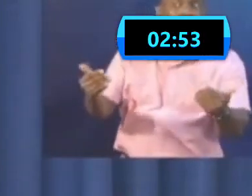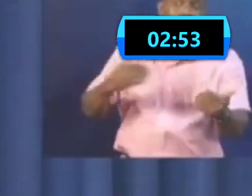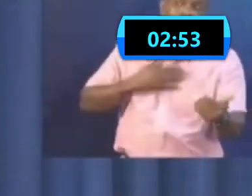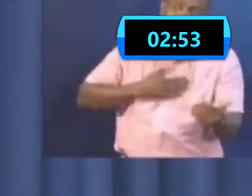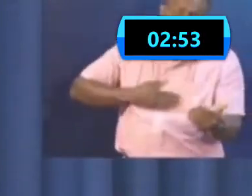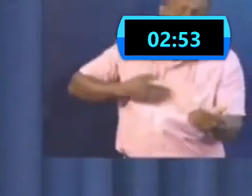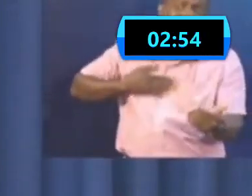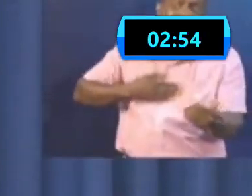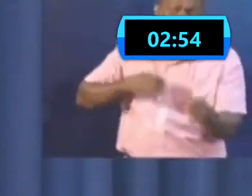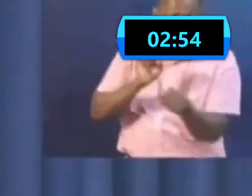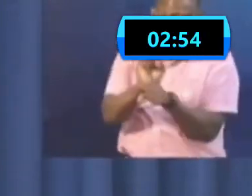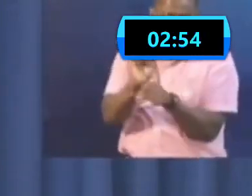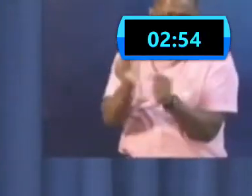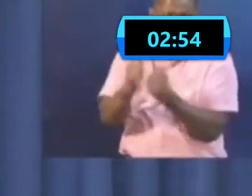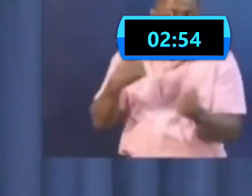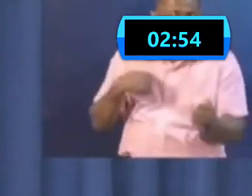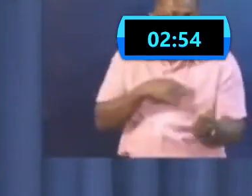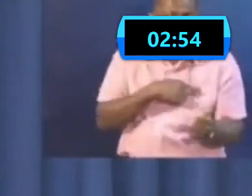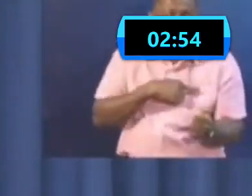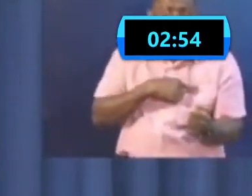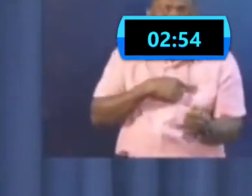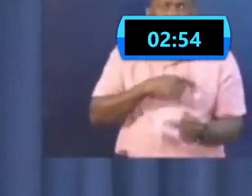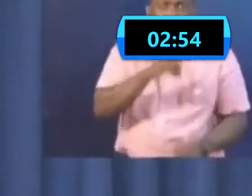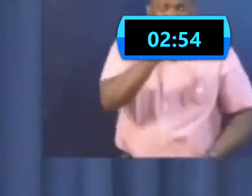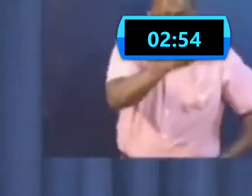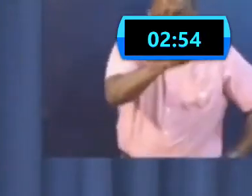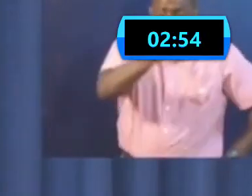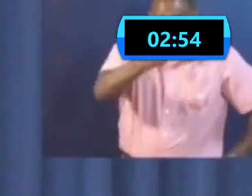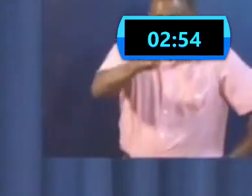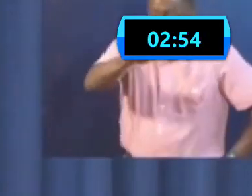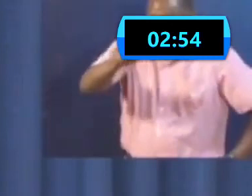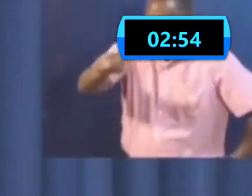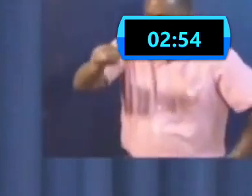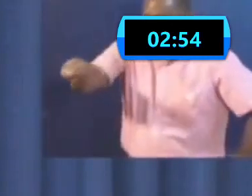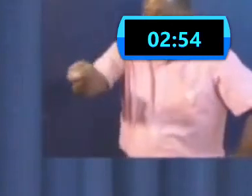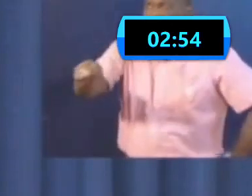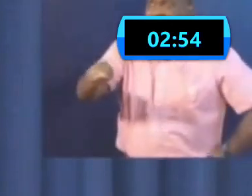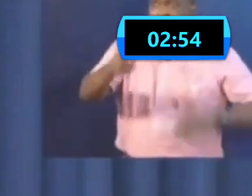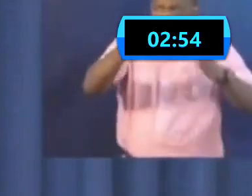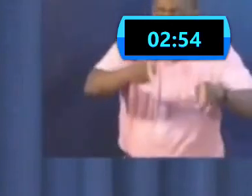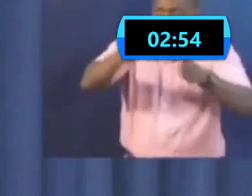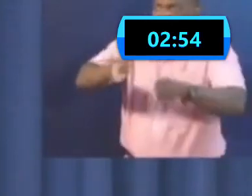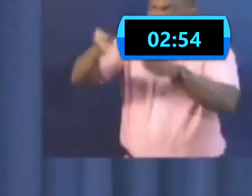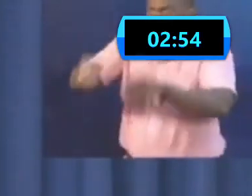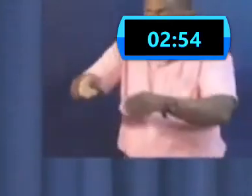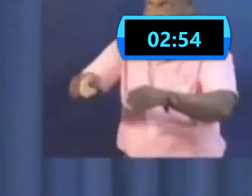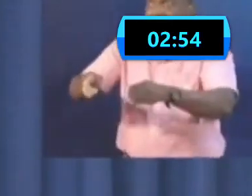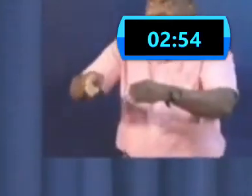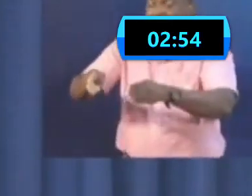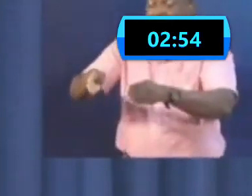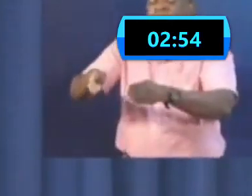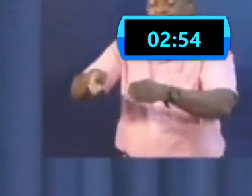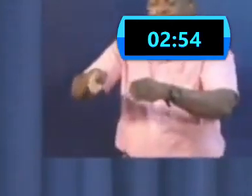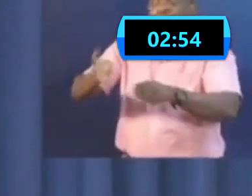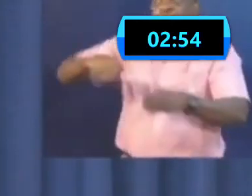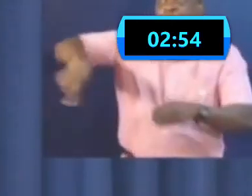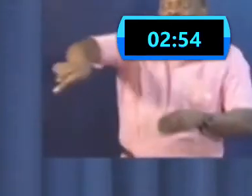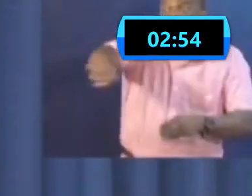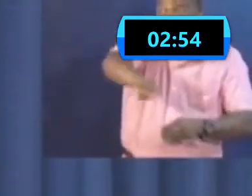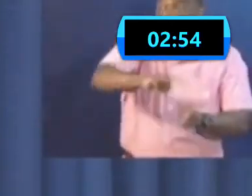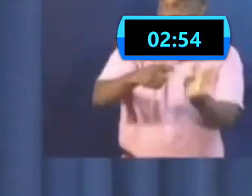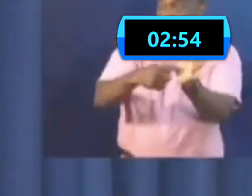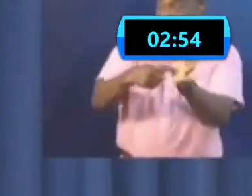Tobago, you individual, citizen A, citizen A, citizen Y, citizen Z, you are required